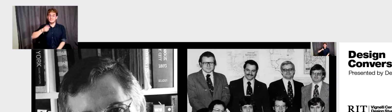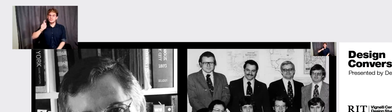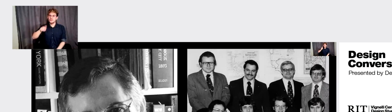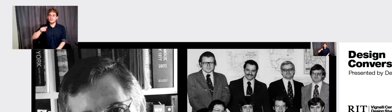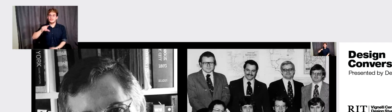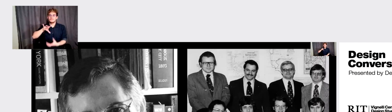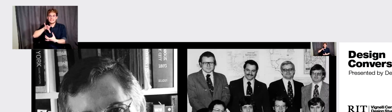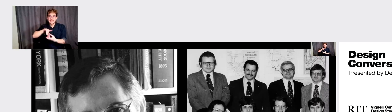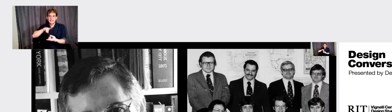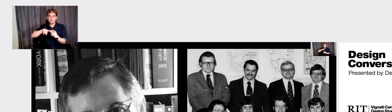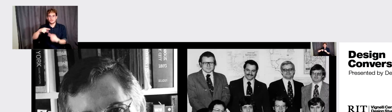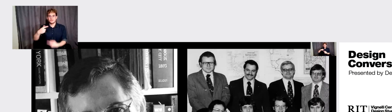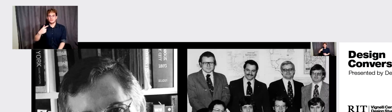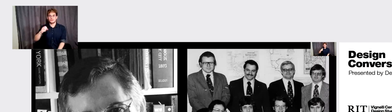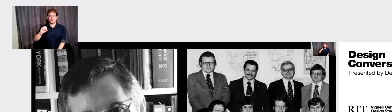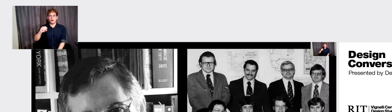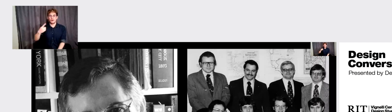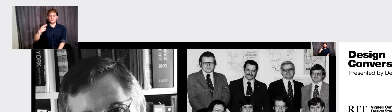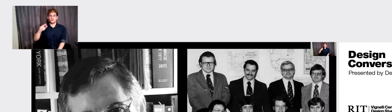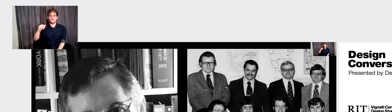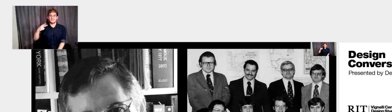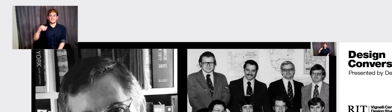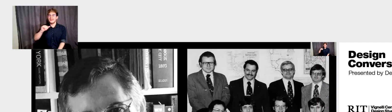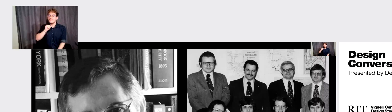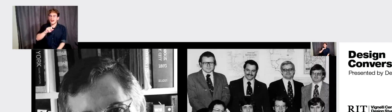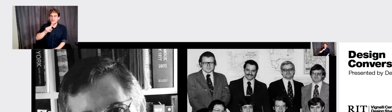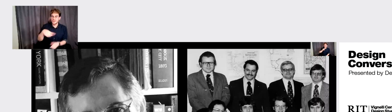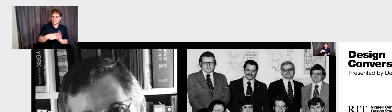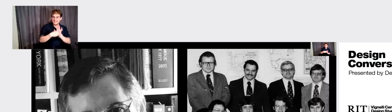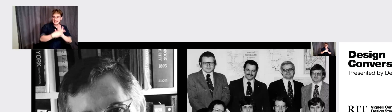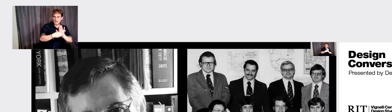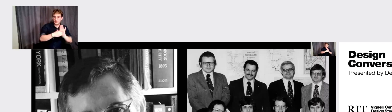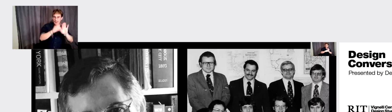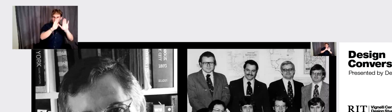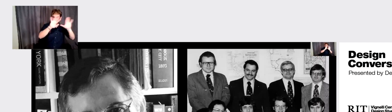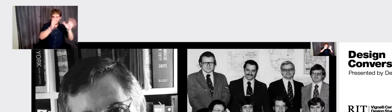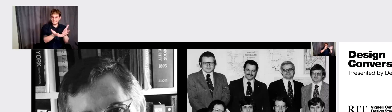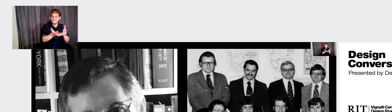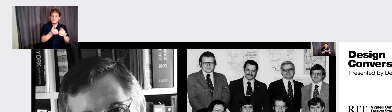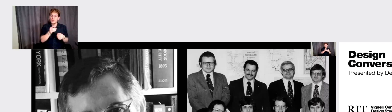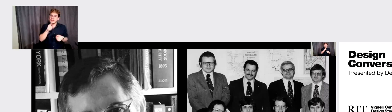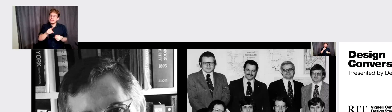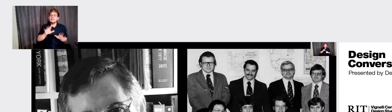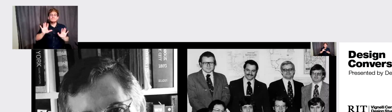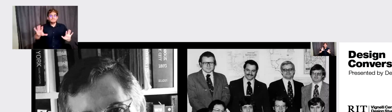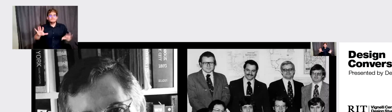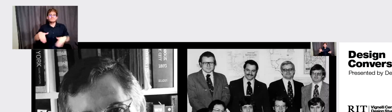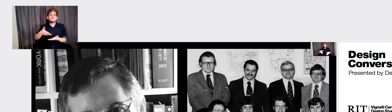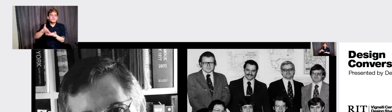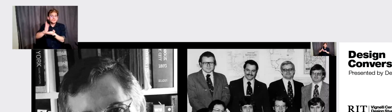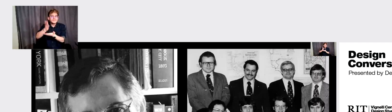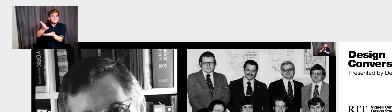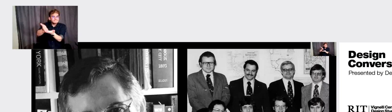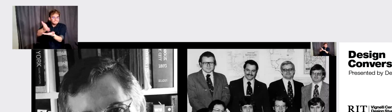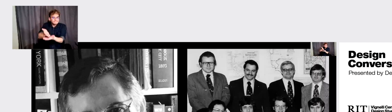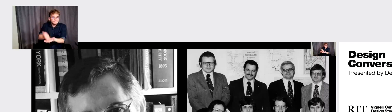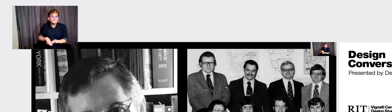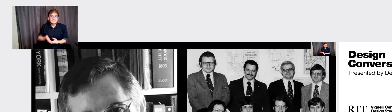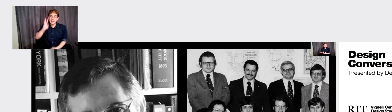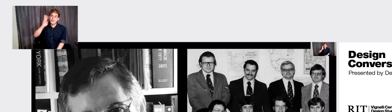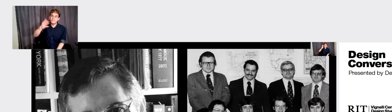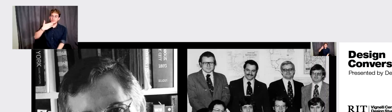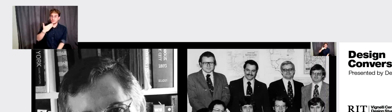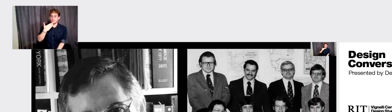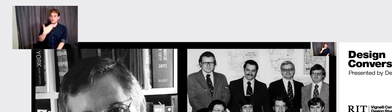and not really a diagram. And he, he managed to sort of justify and, and, uh, you know, come up with a good